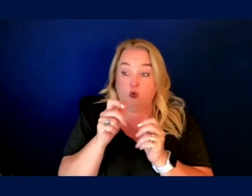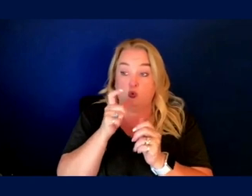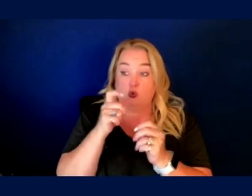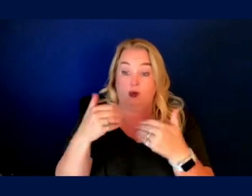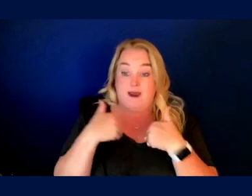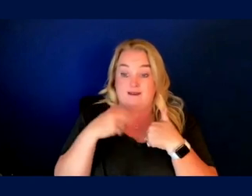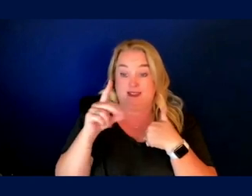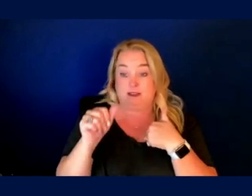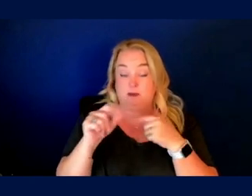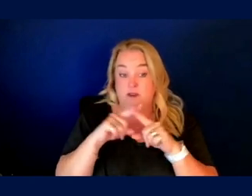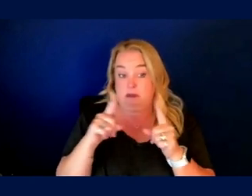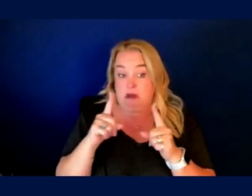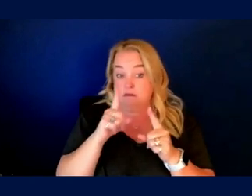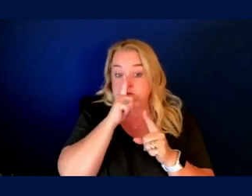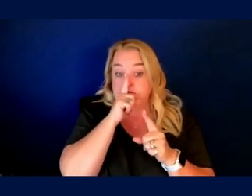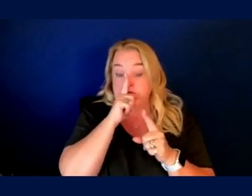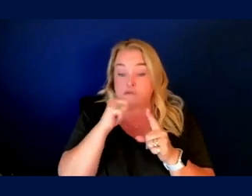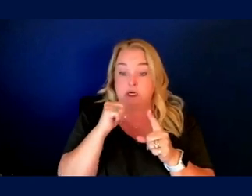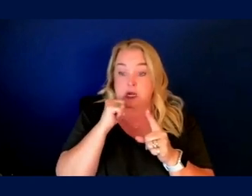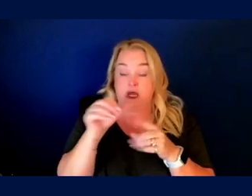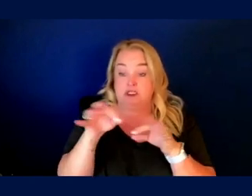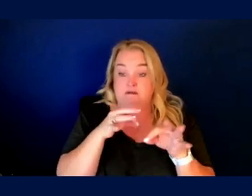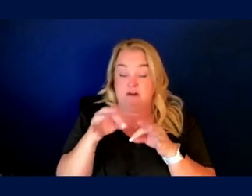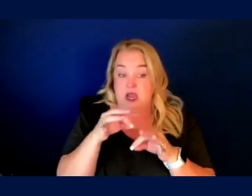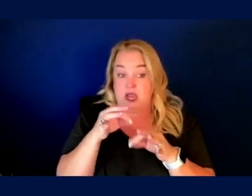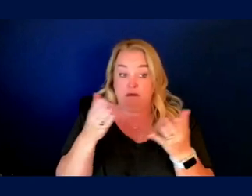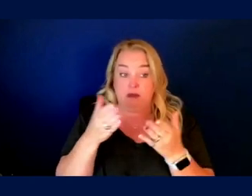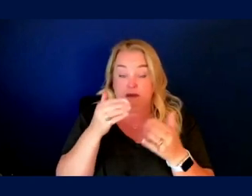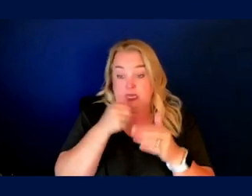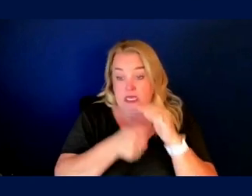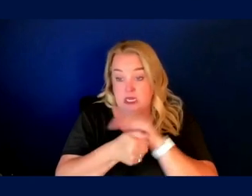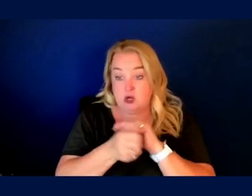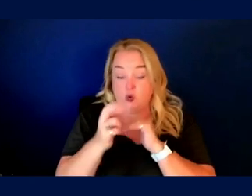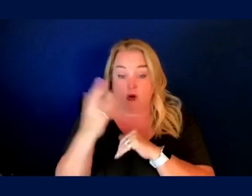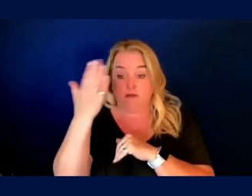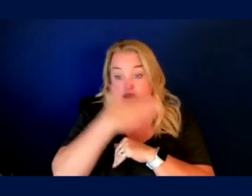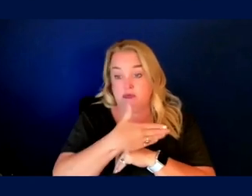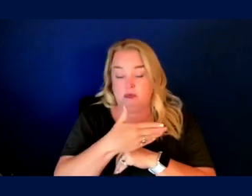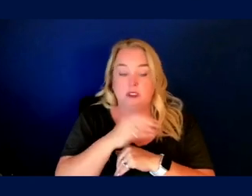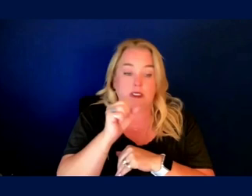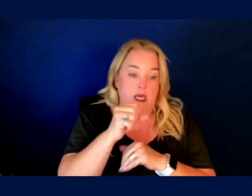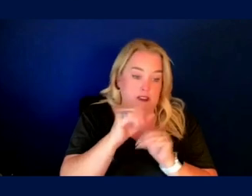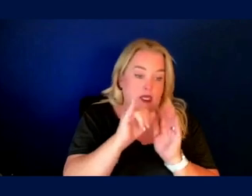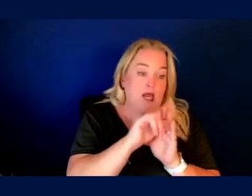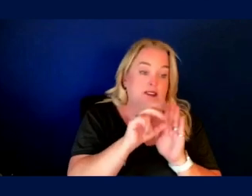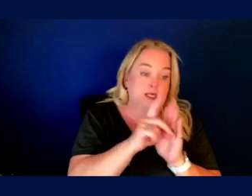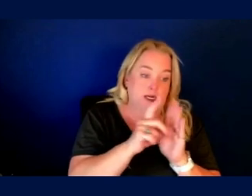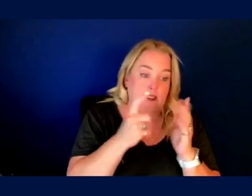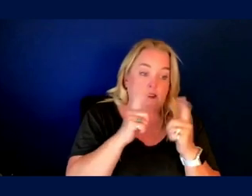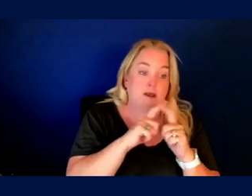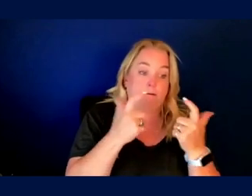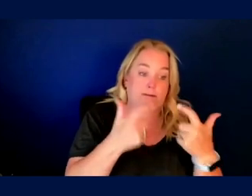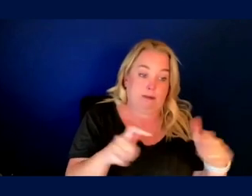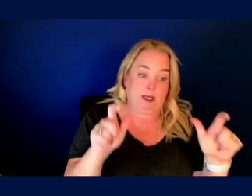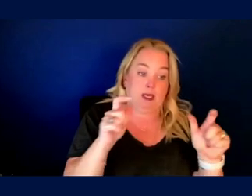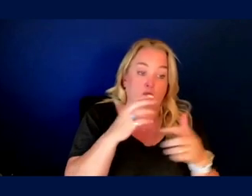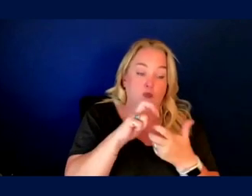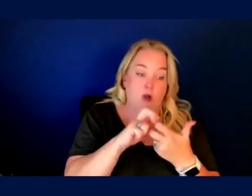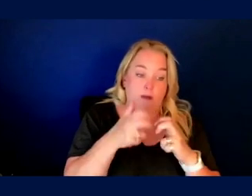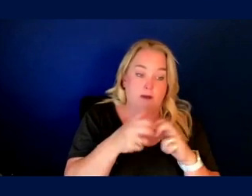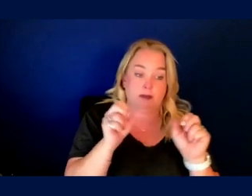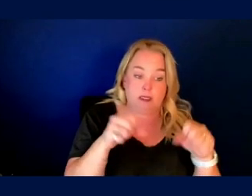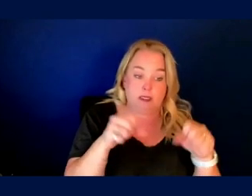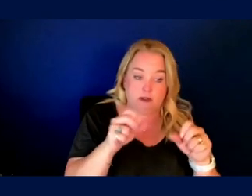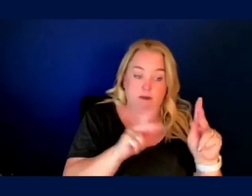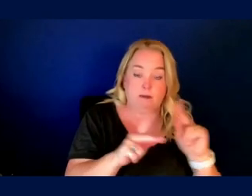defined or that we don't know about or are hidden in some way. Identity is a huge part of it. People becoming disabled or identifying as